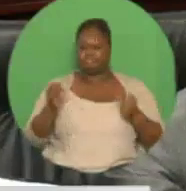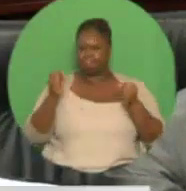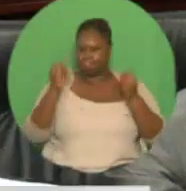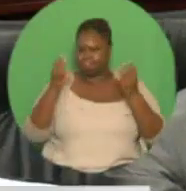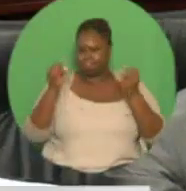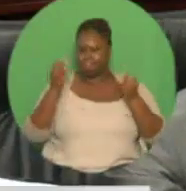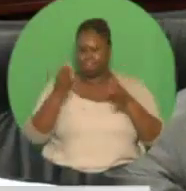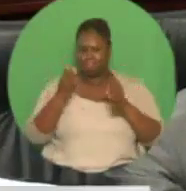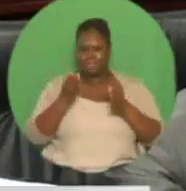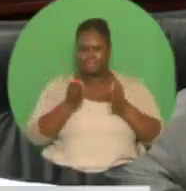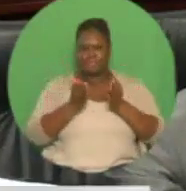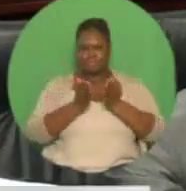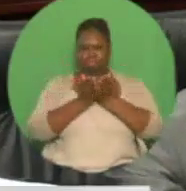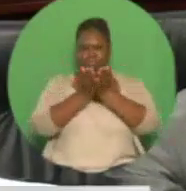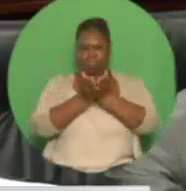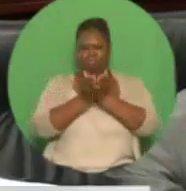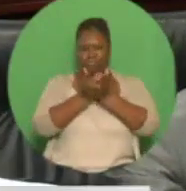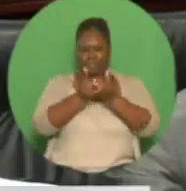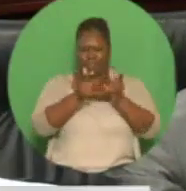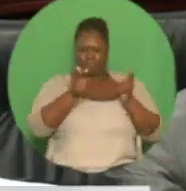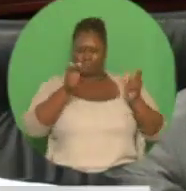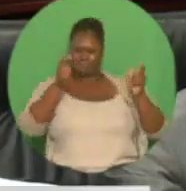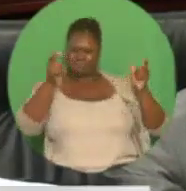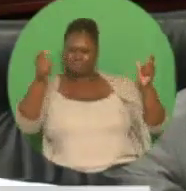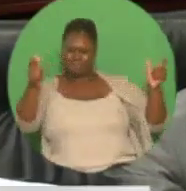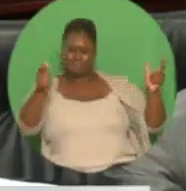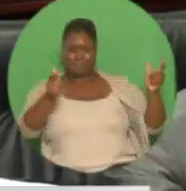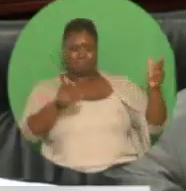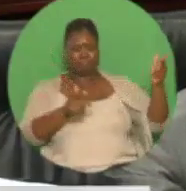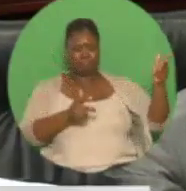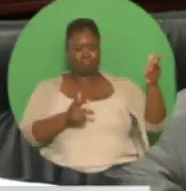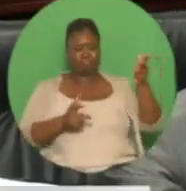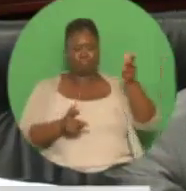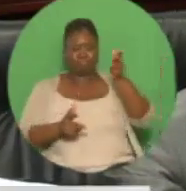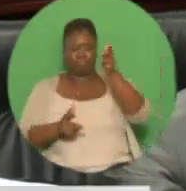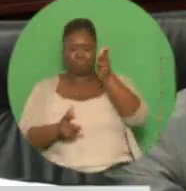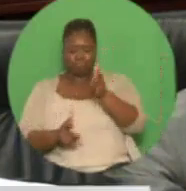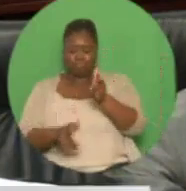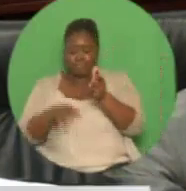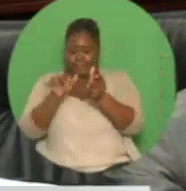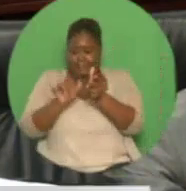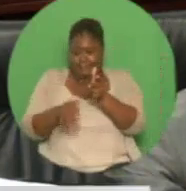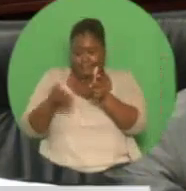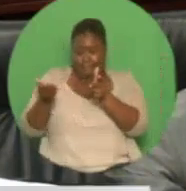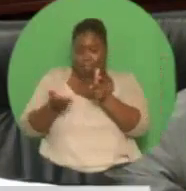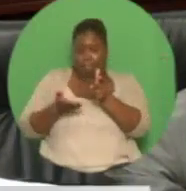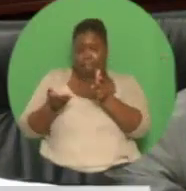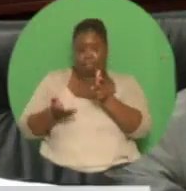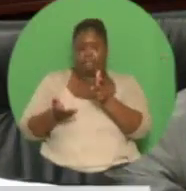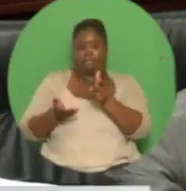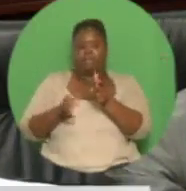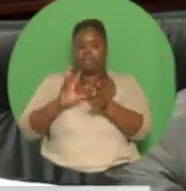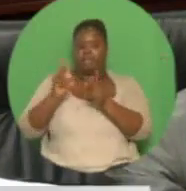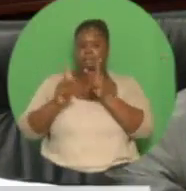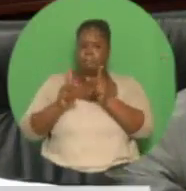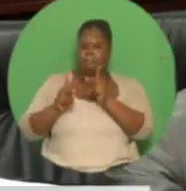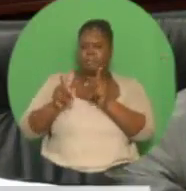126,392 in the current fiscal year from 48